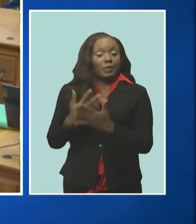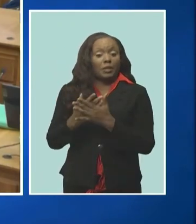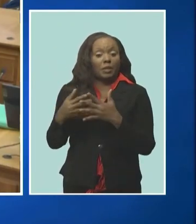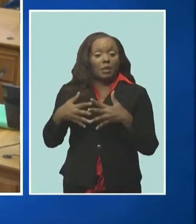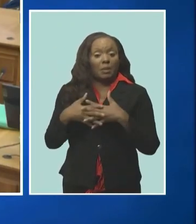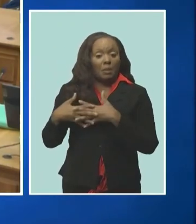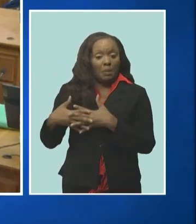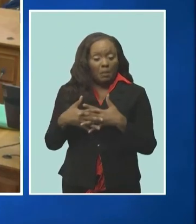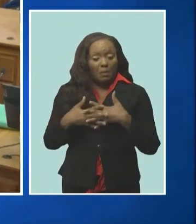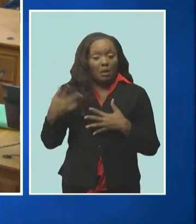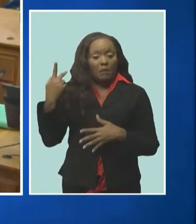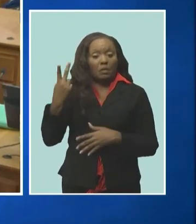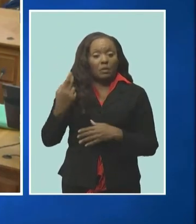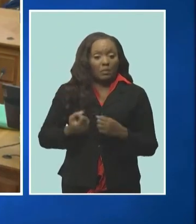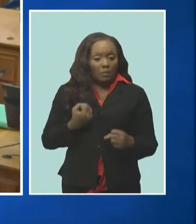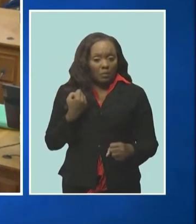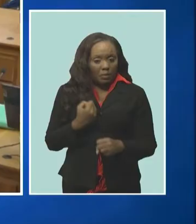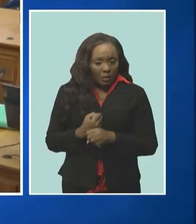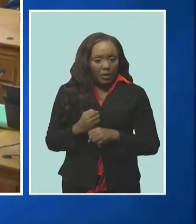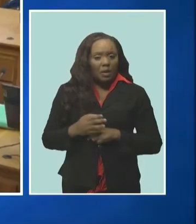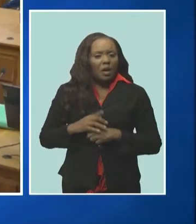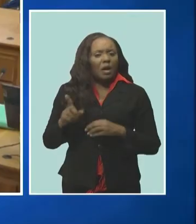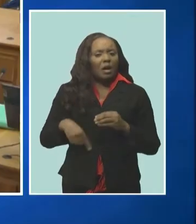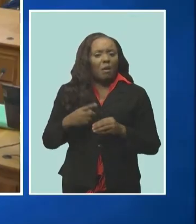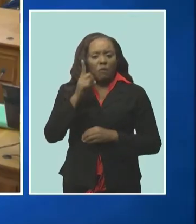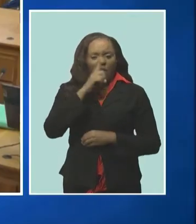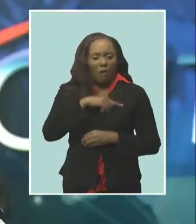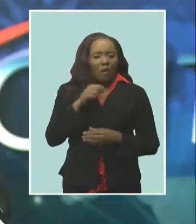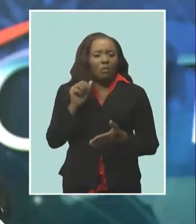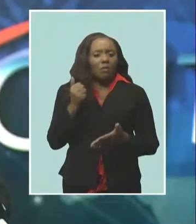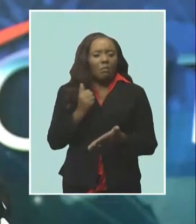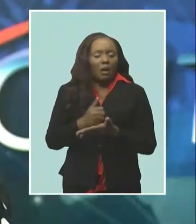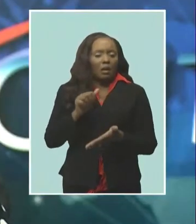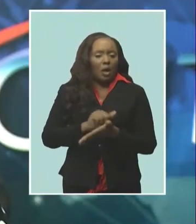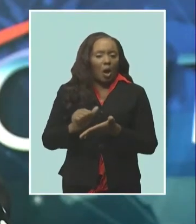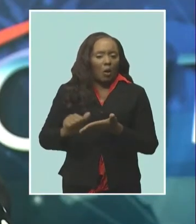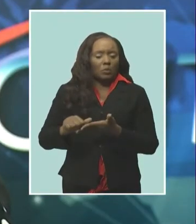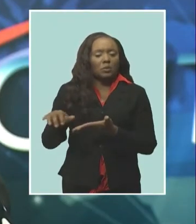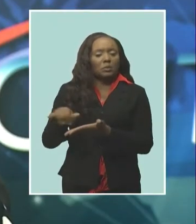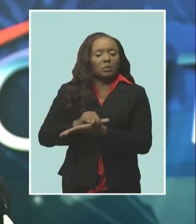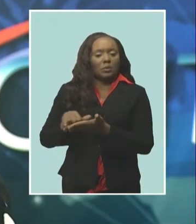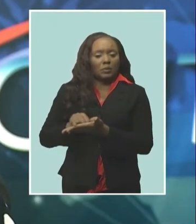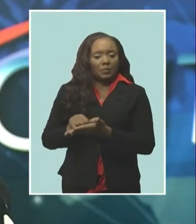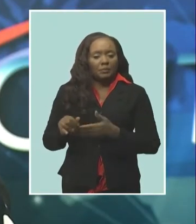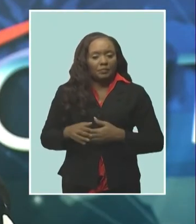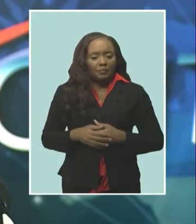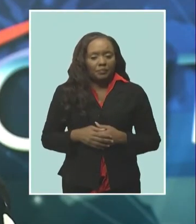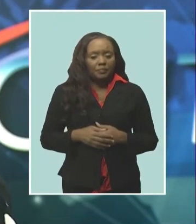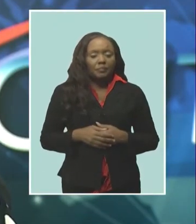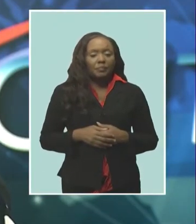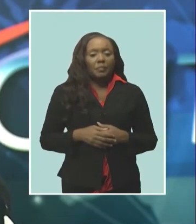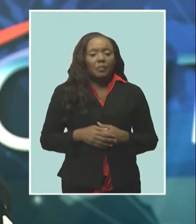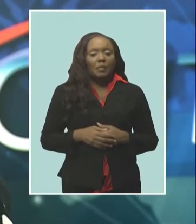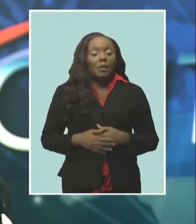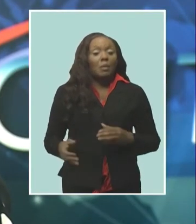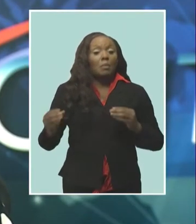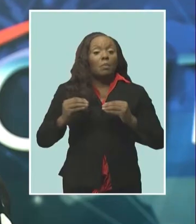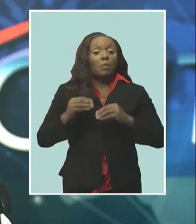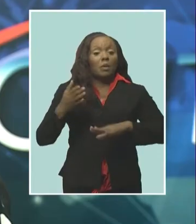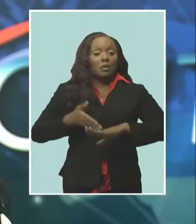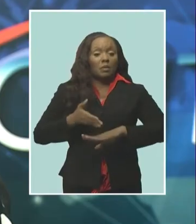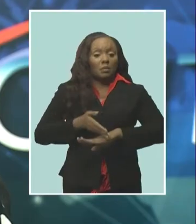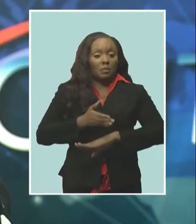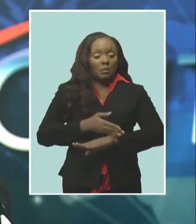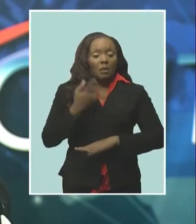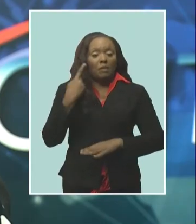-based insurance company through bank accounts in new york their calls for the improvement of